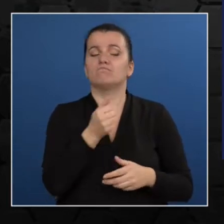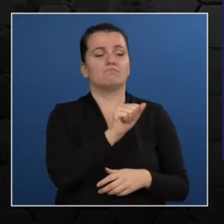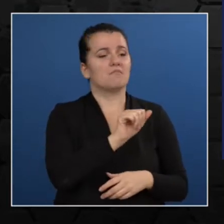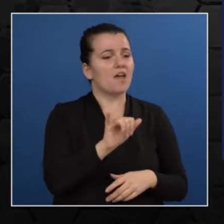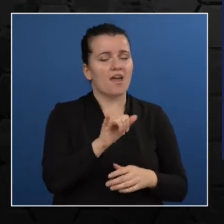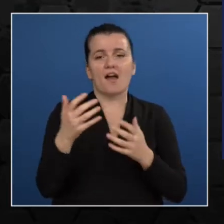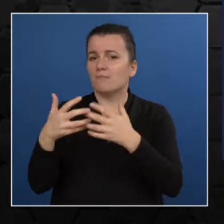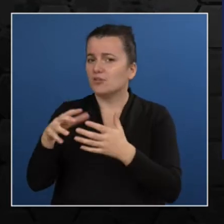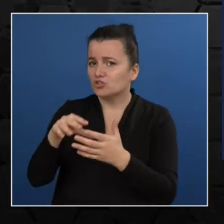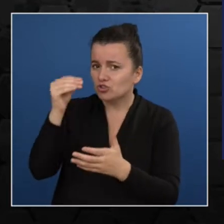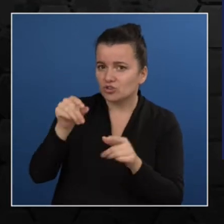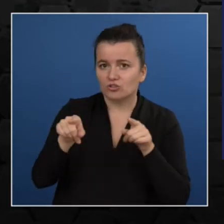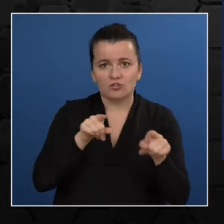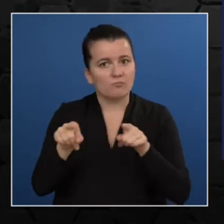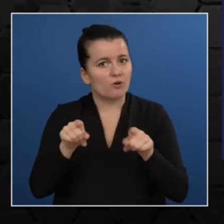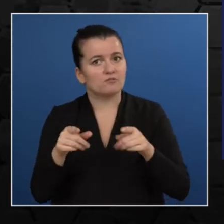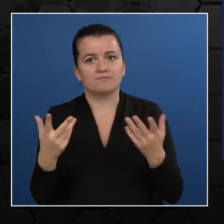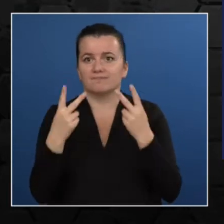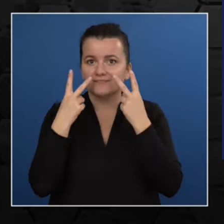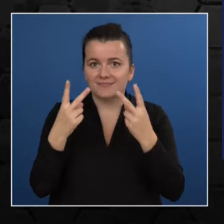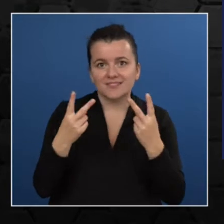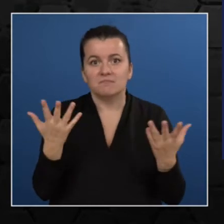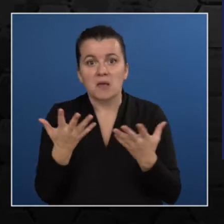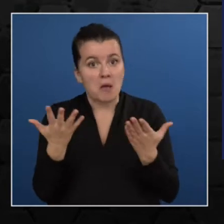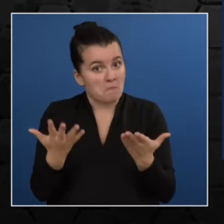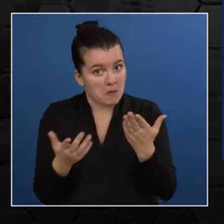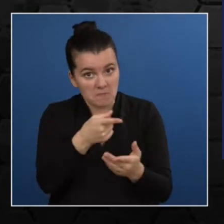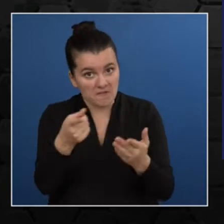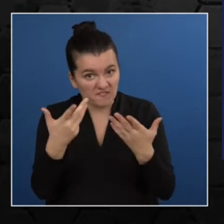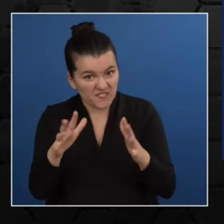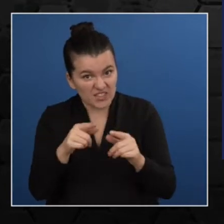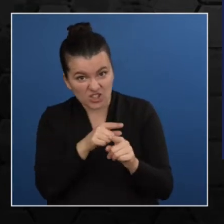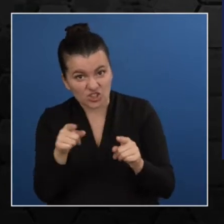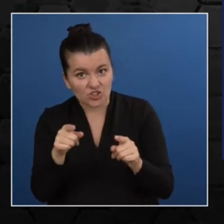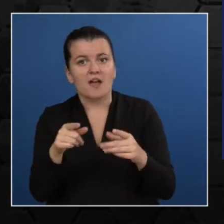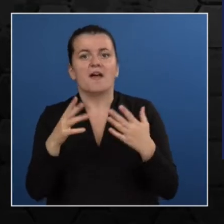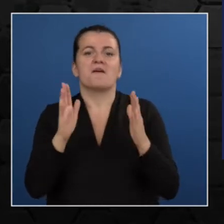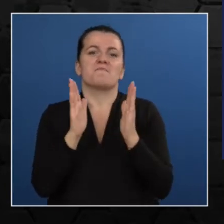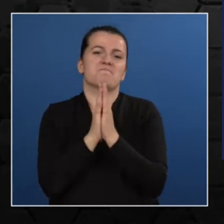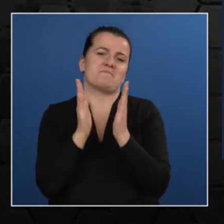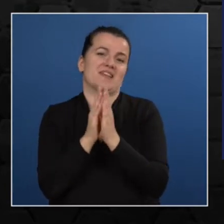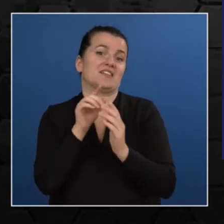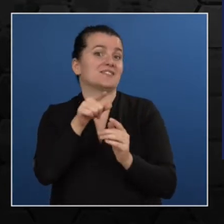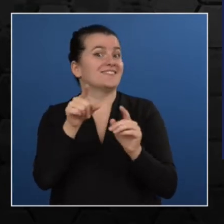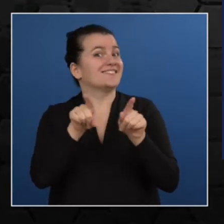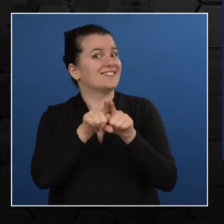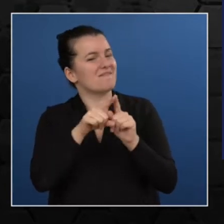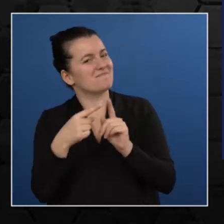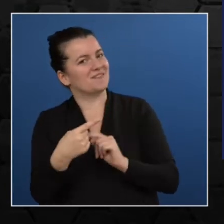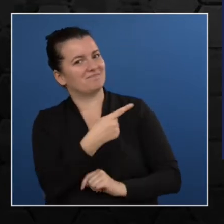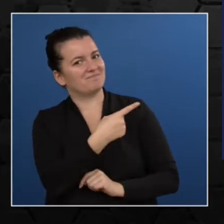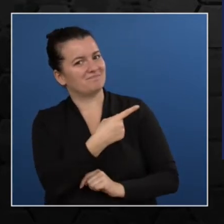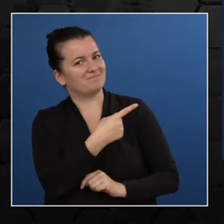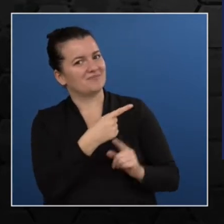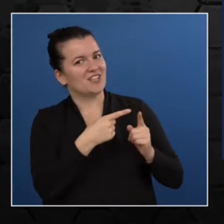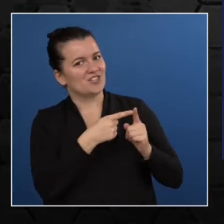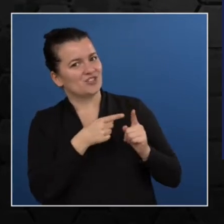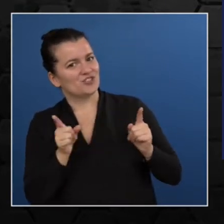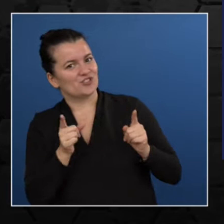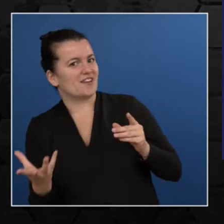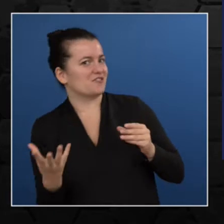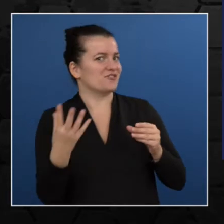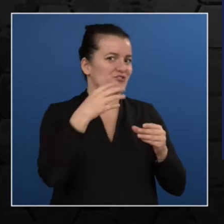with that and the other events that they do, please go ahead and join their Slack community and subscribe to this channel that is